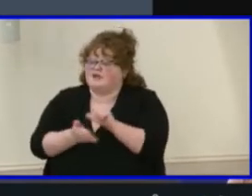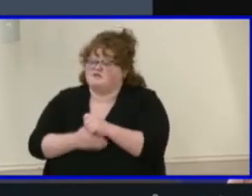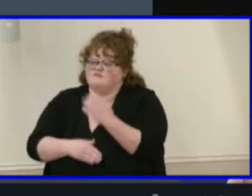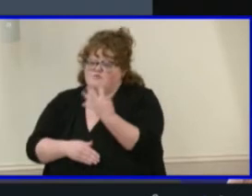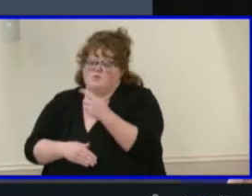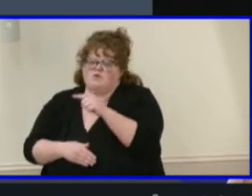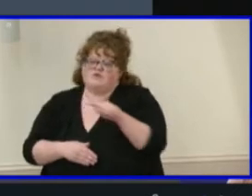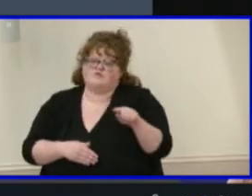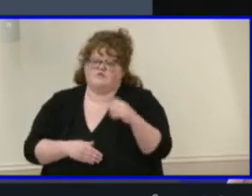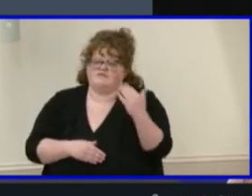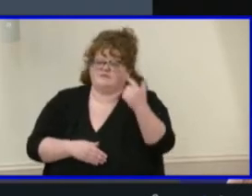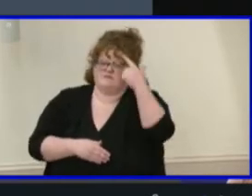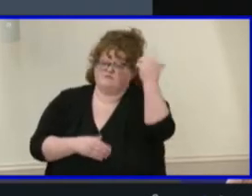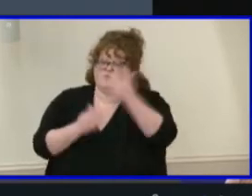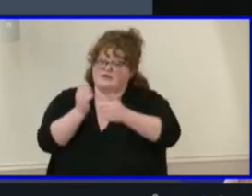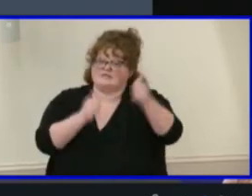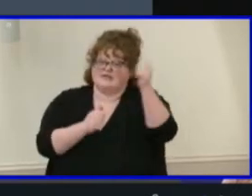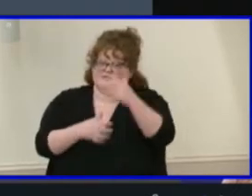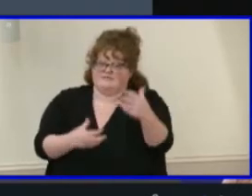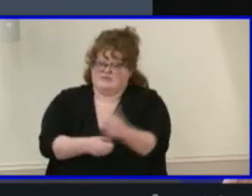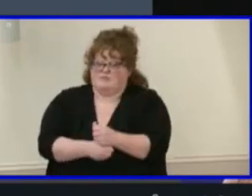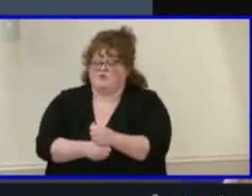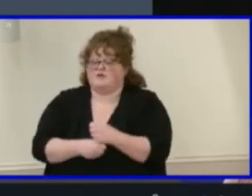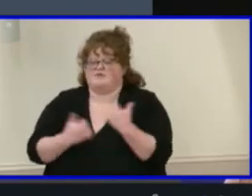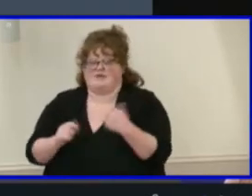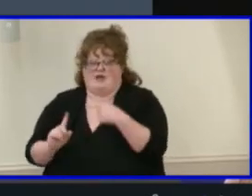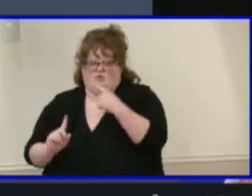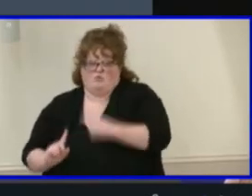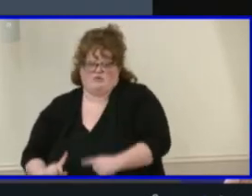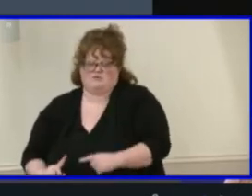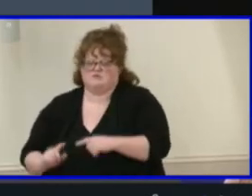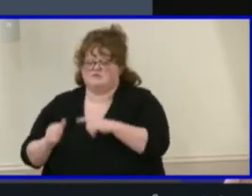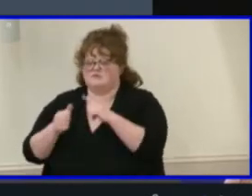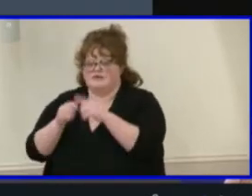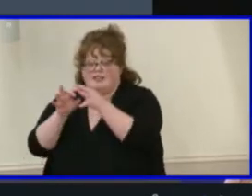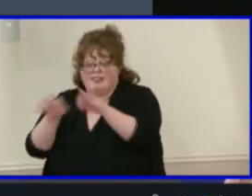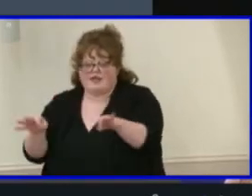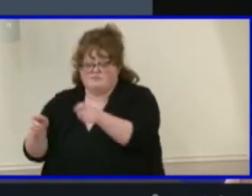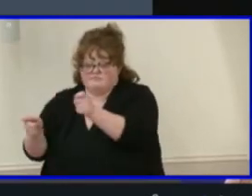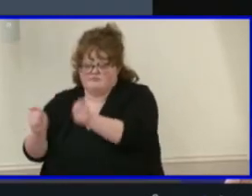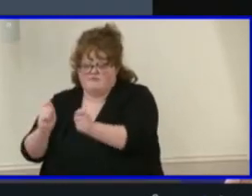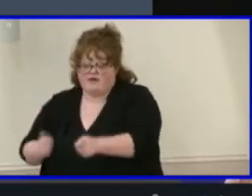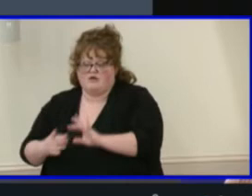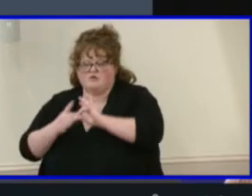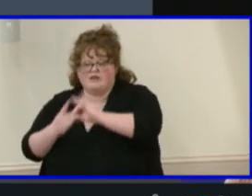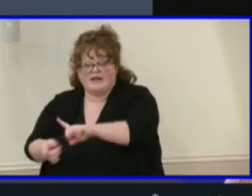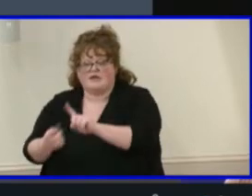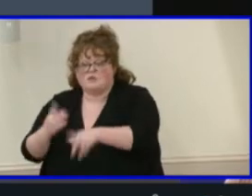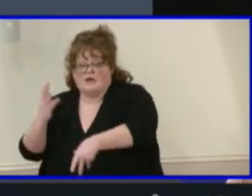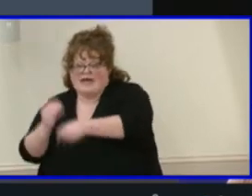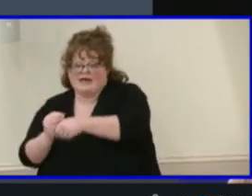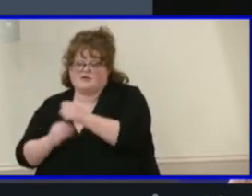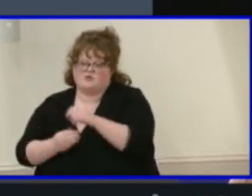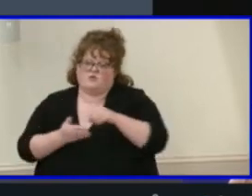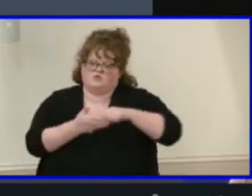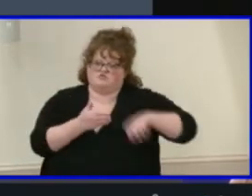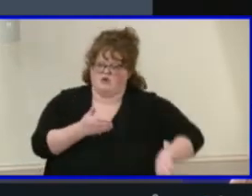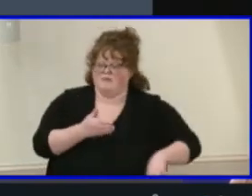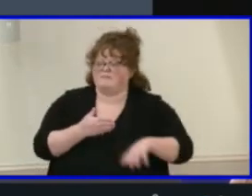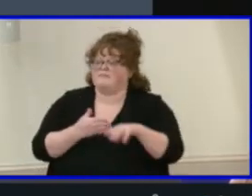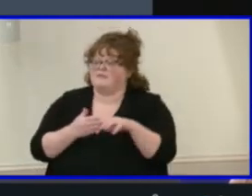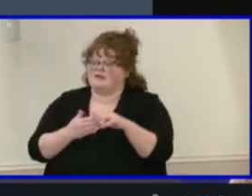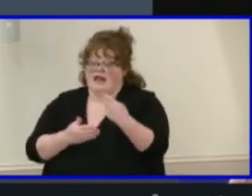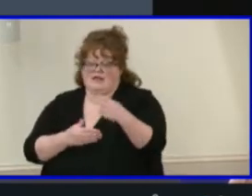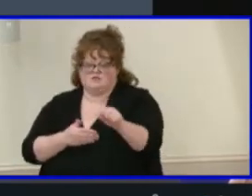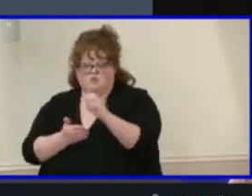summary, but a highlight is as follows. Language was revised in regards to adding and dropping a high school course to further